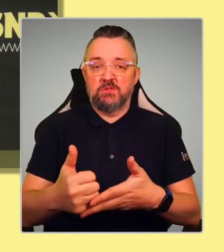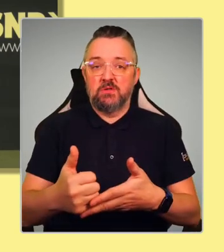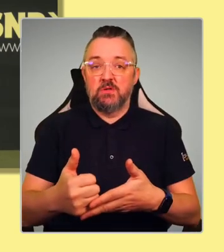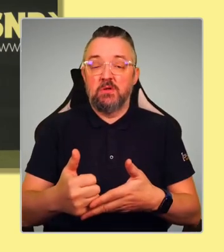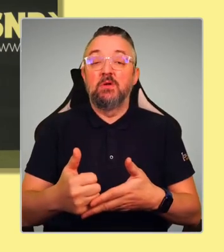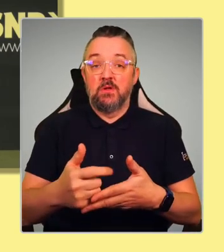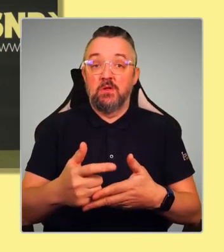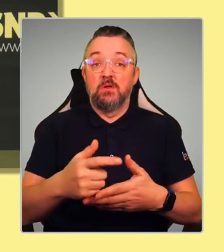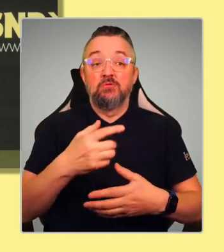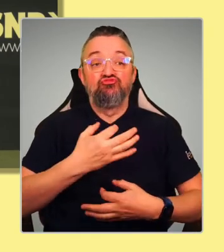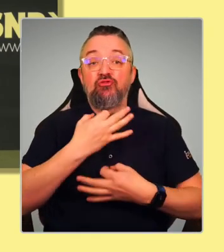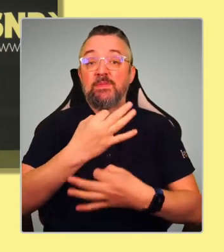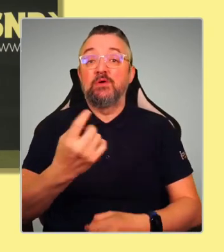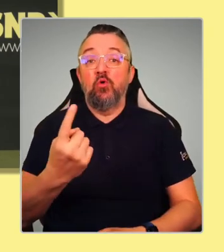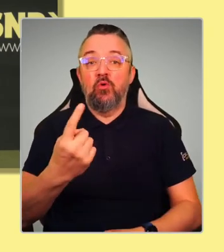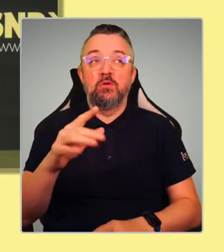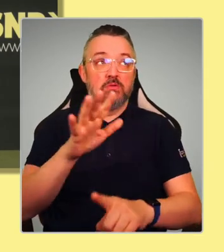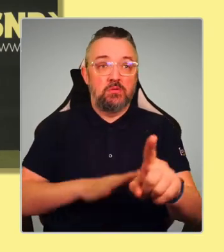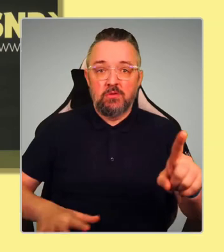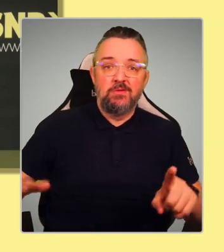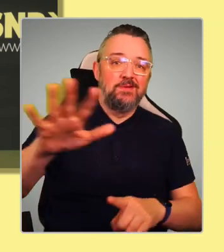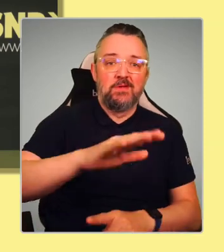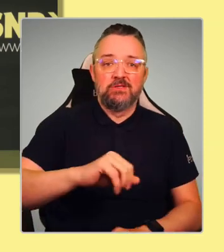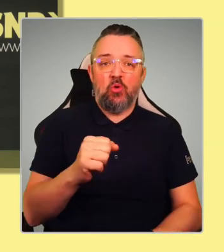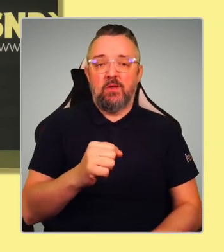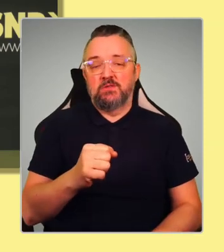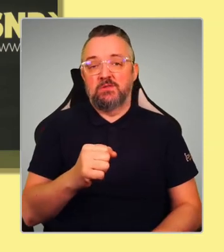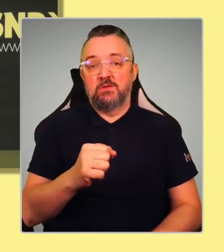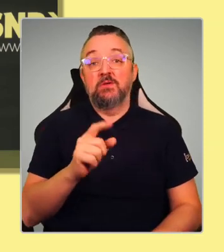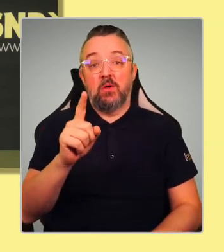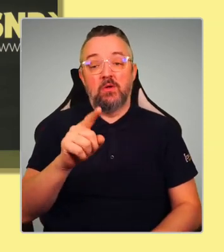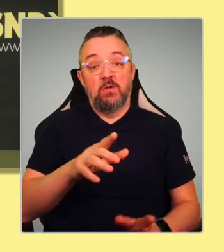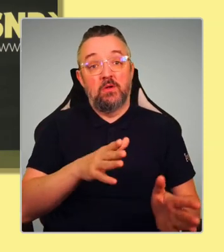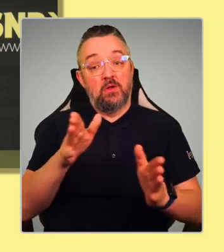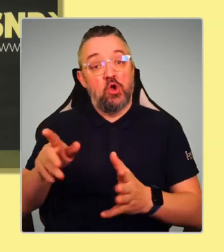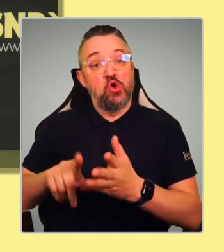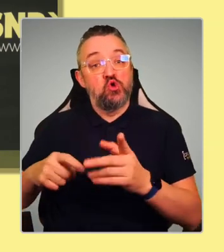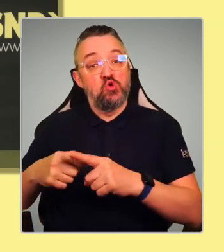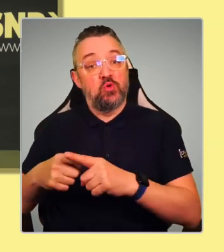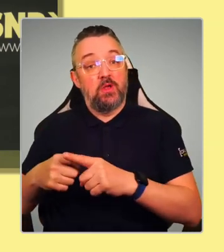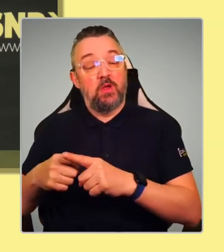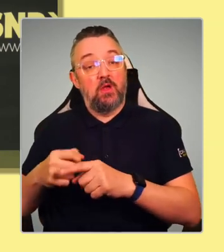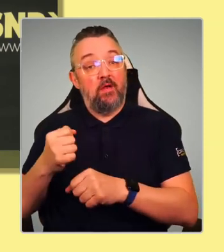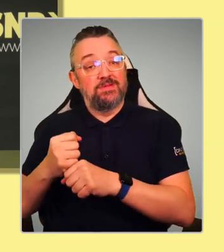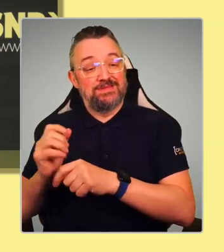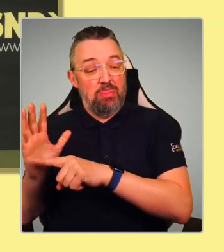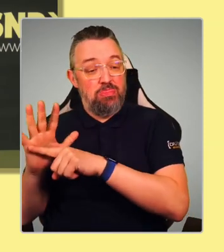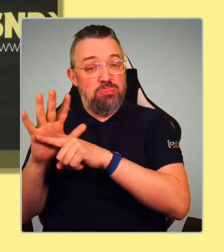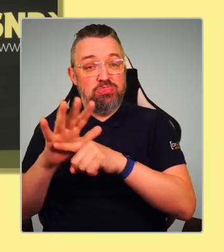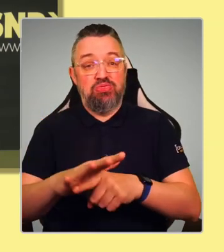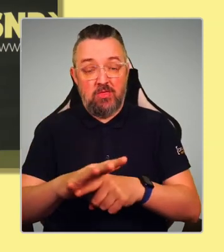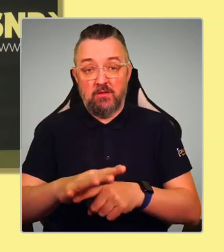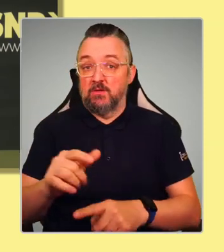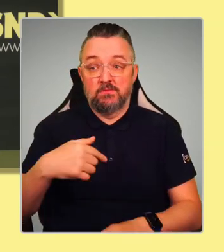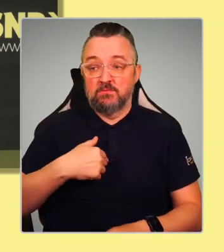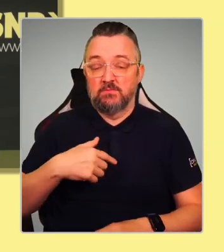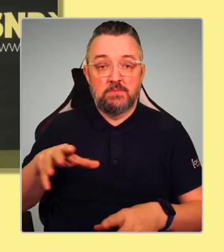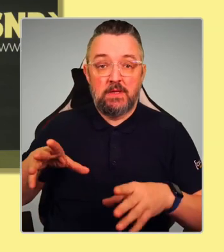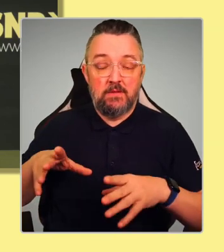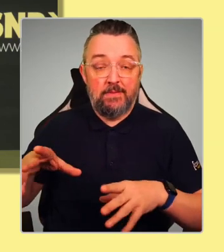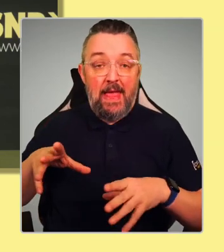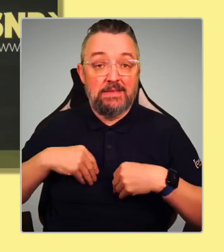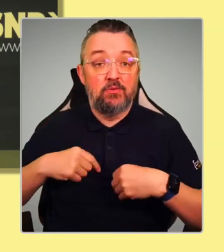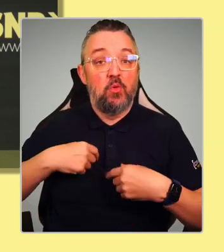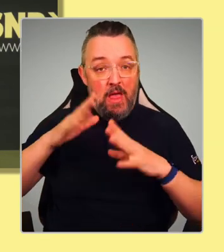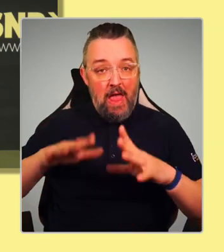Scotland. So when it comes to the UK government attacking devolution, I absolutely take your point. We need to defend devolution on